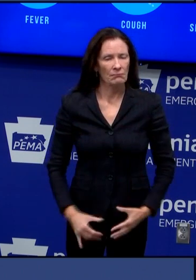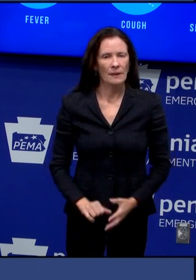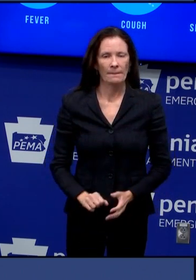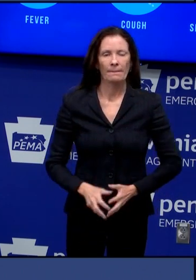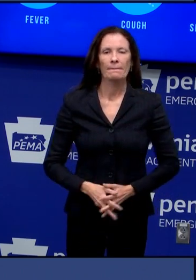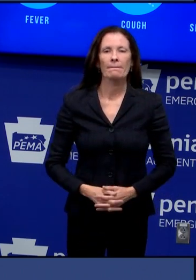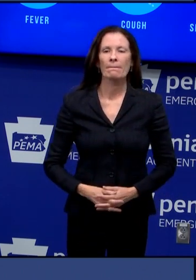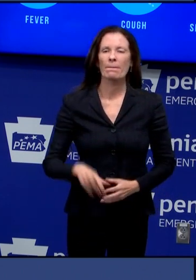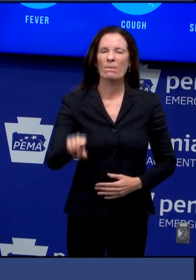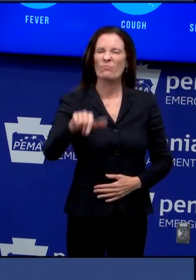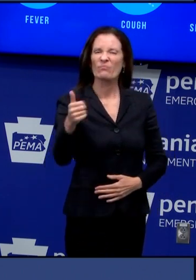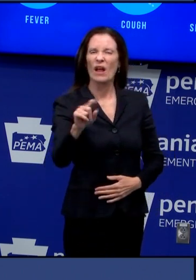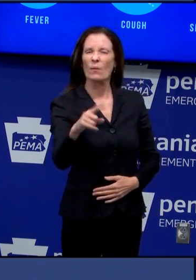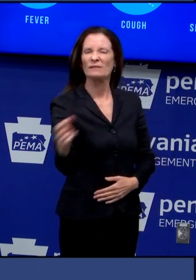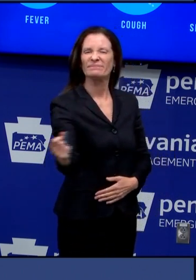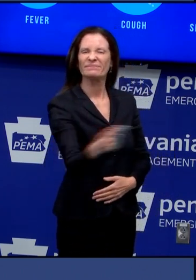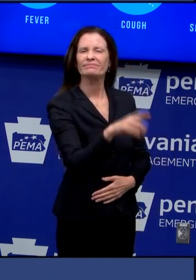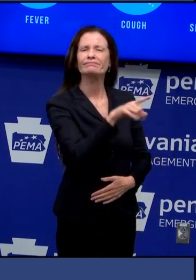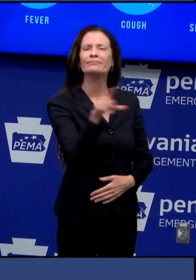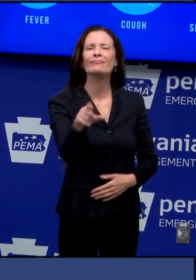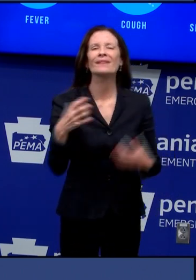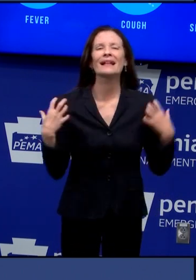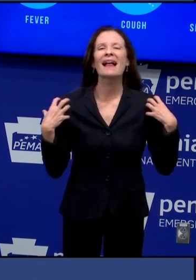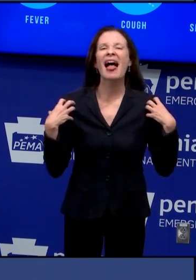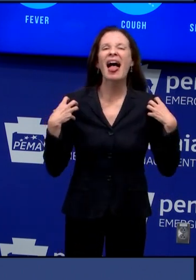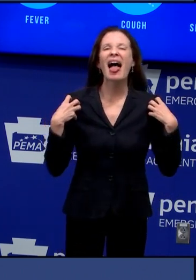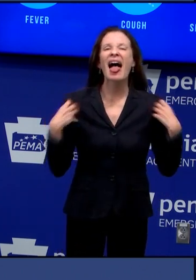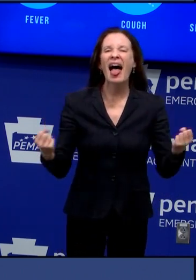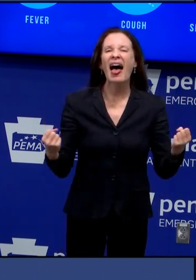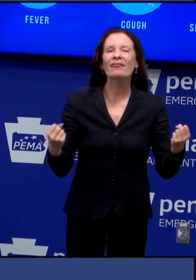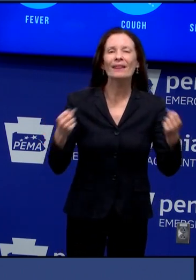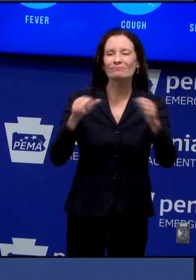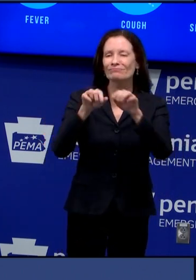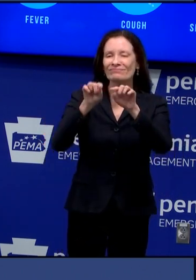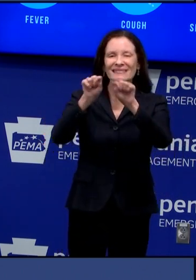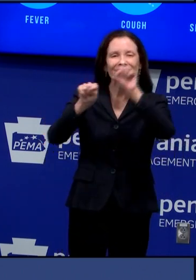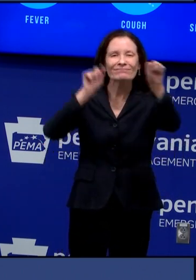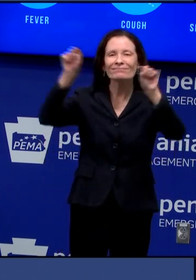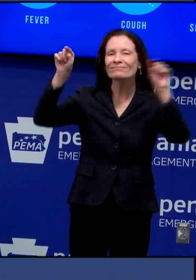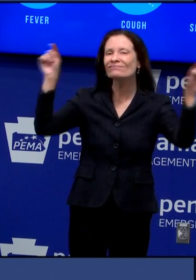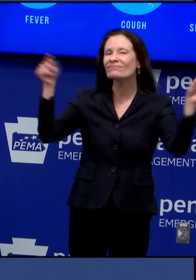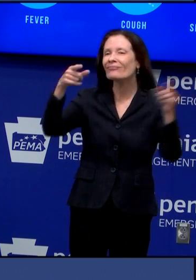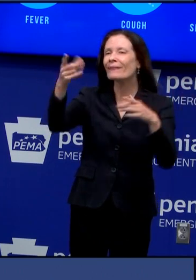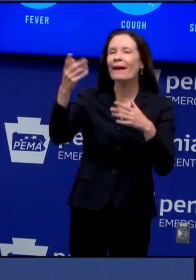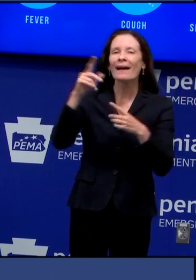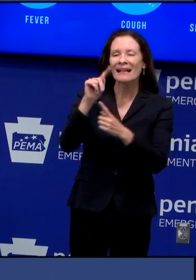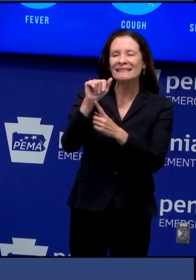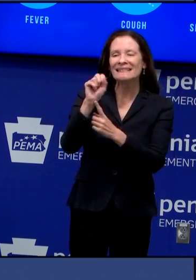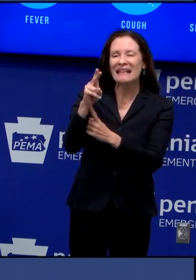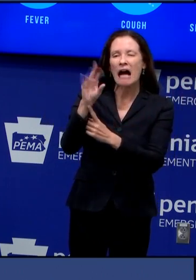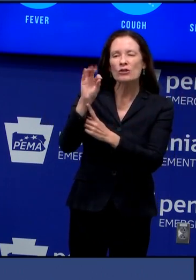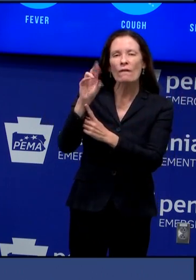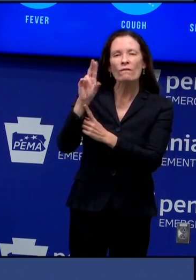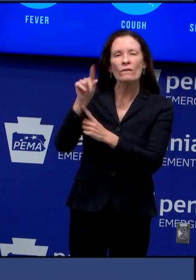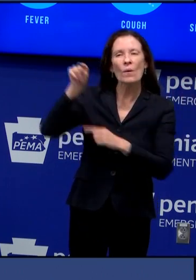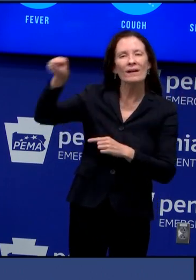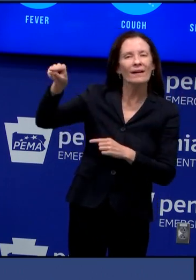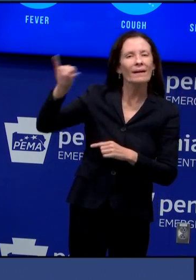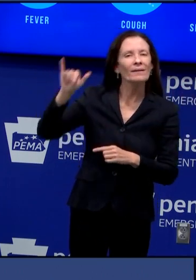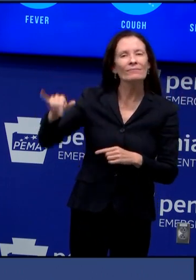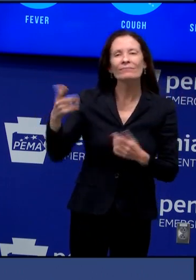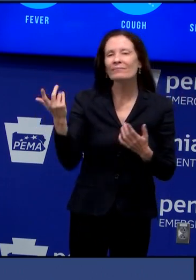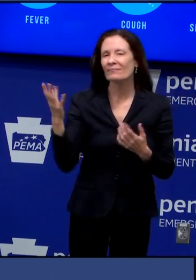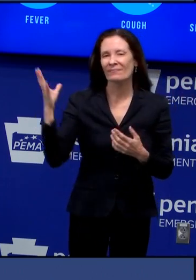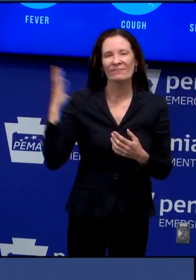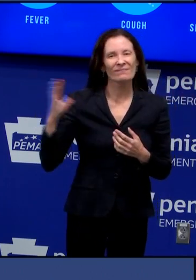disparity task force a few weeks ago there wasn't much race data then you and lieutenant governor started a task force where